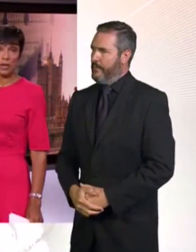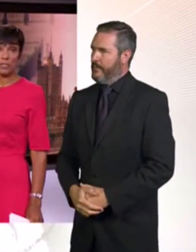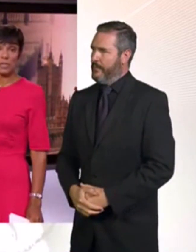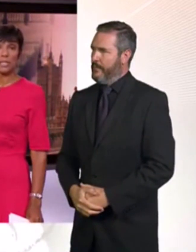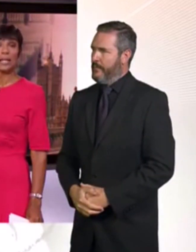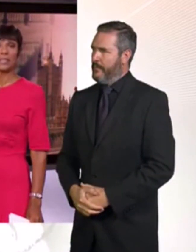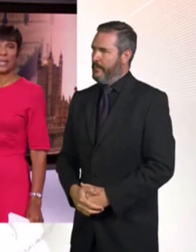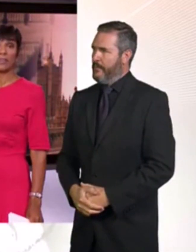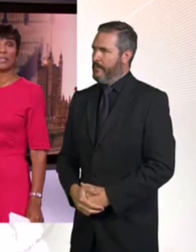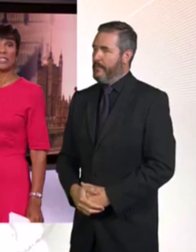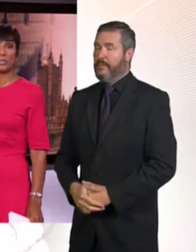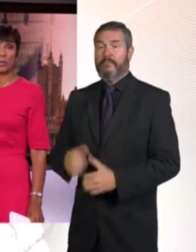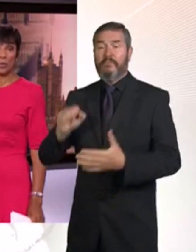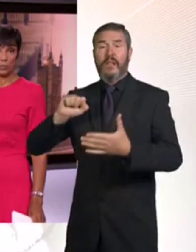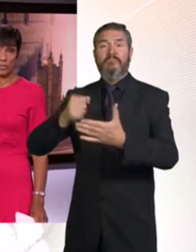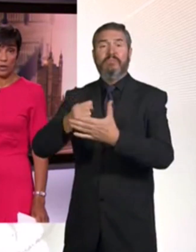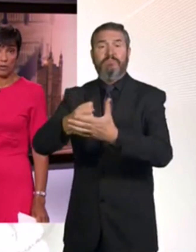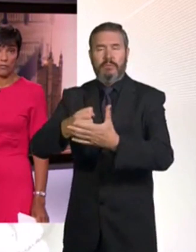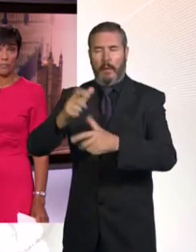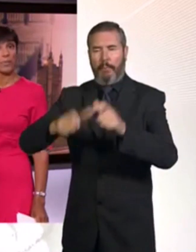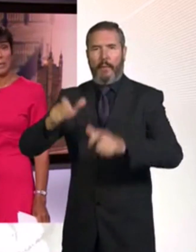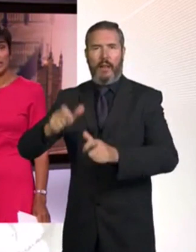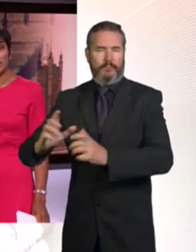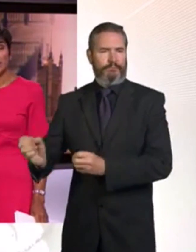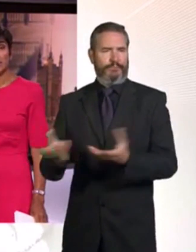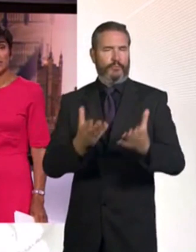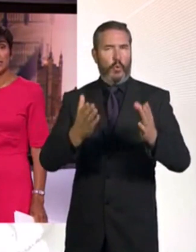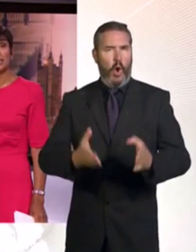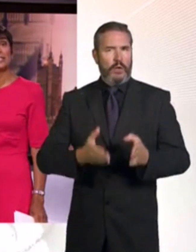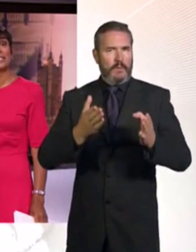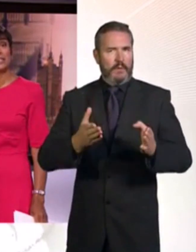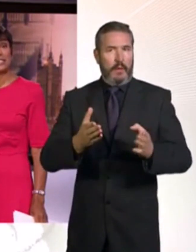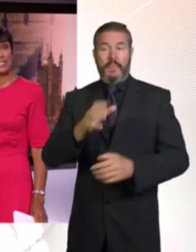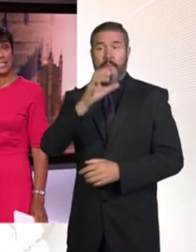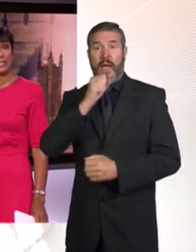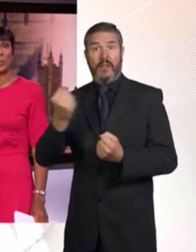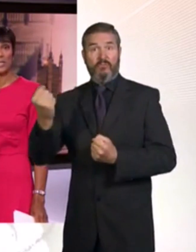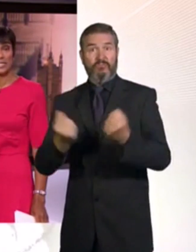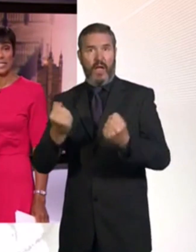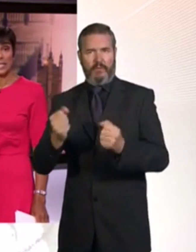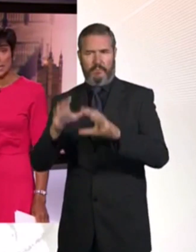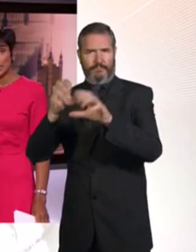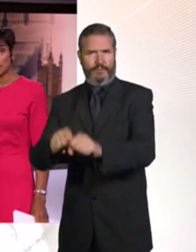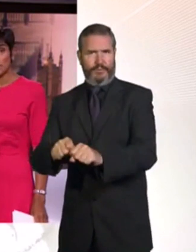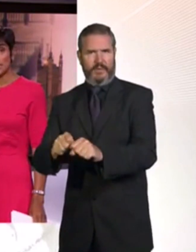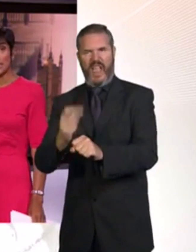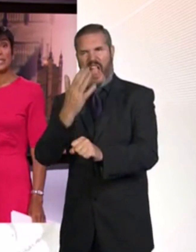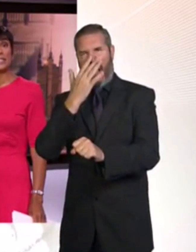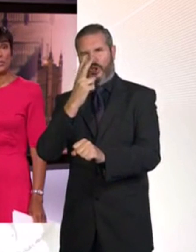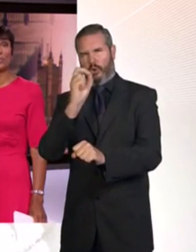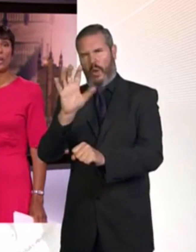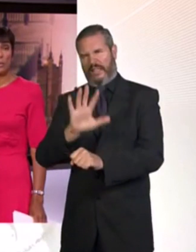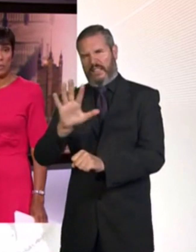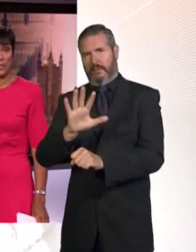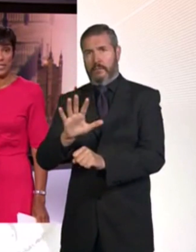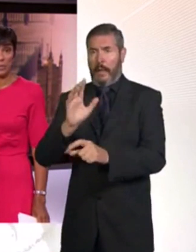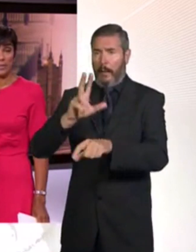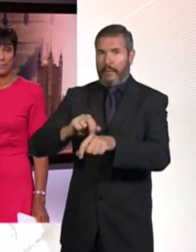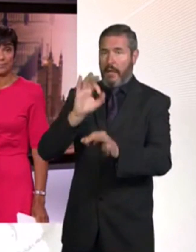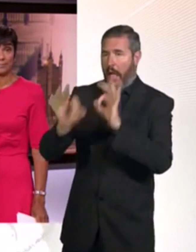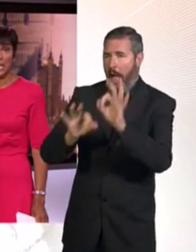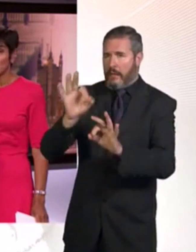people were taken to hospital and the area is still cordoned off. The man in custody is in his late 20s and police said he's not